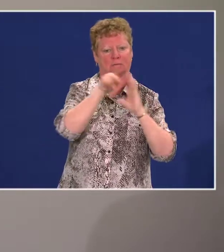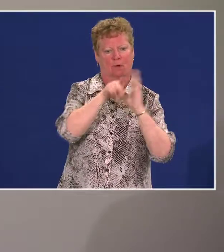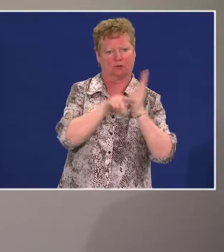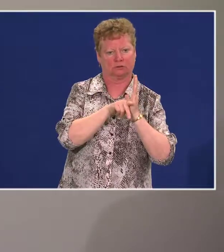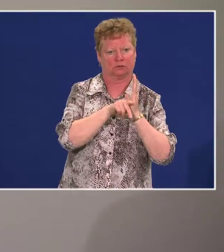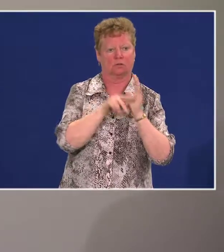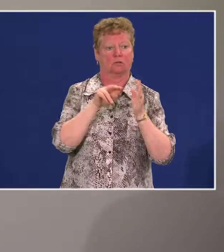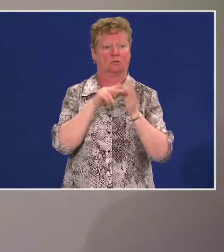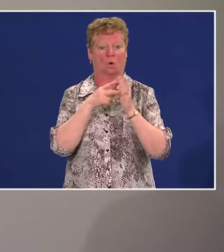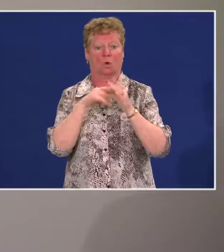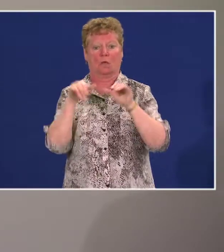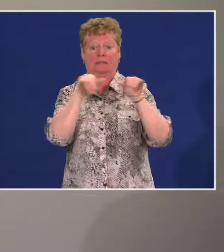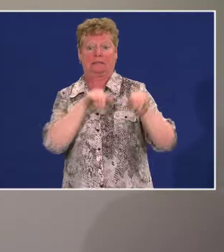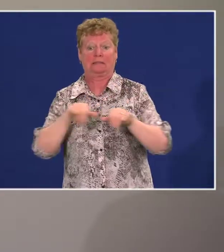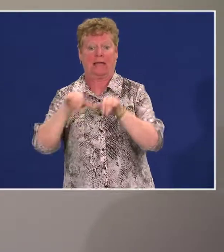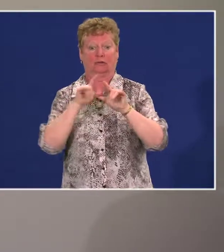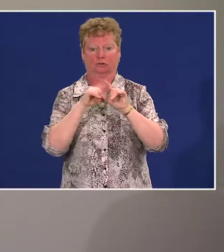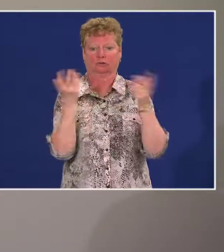harmonized.